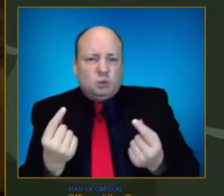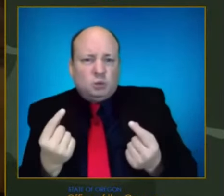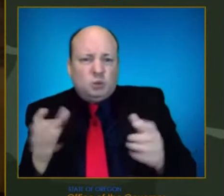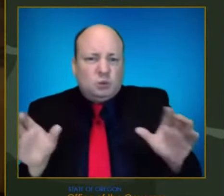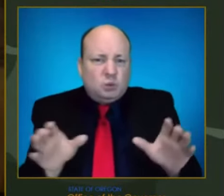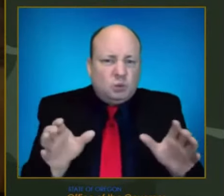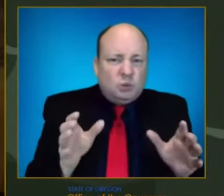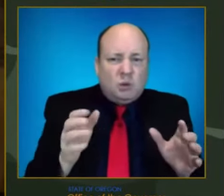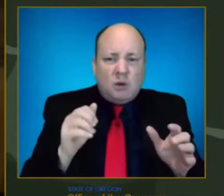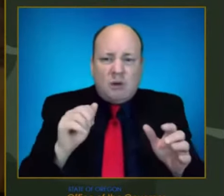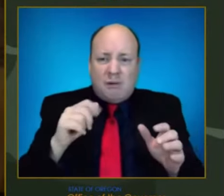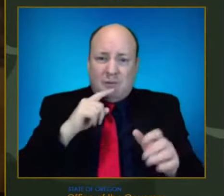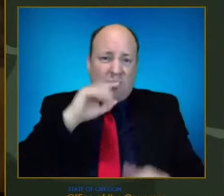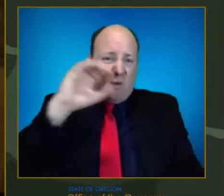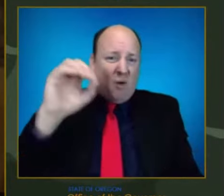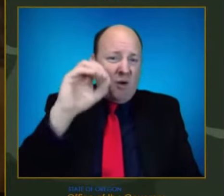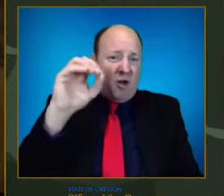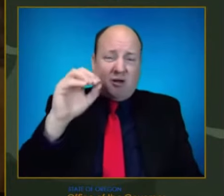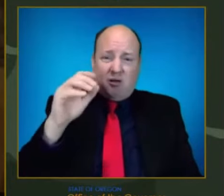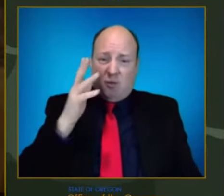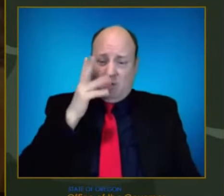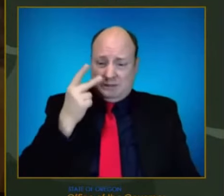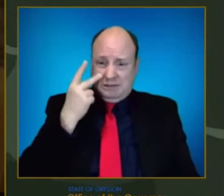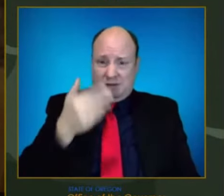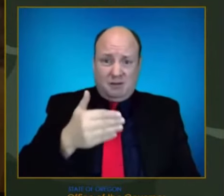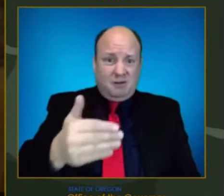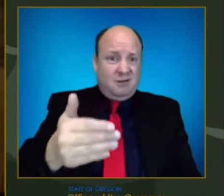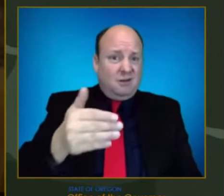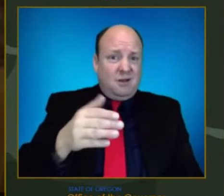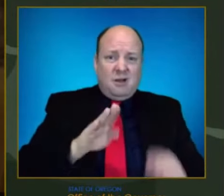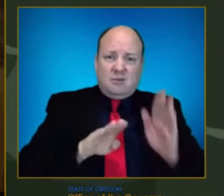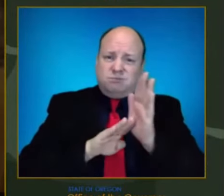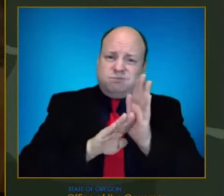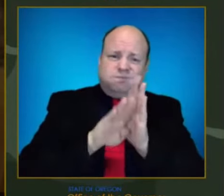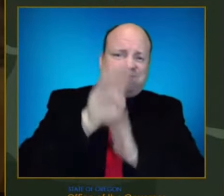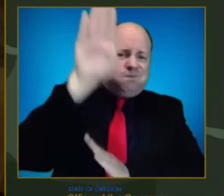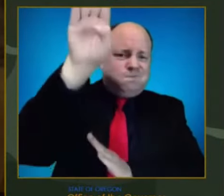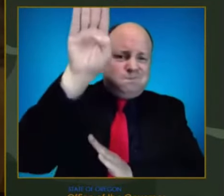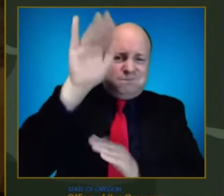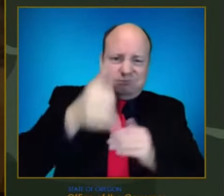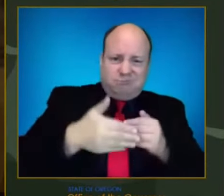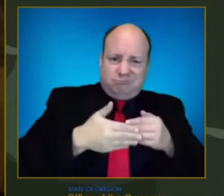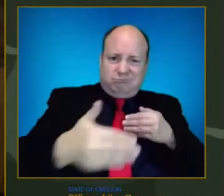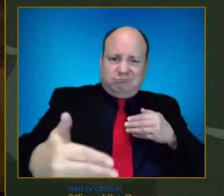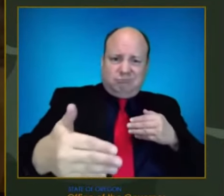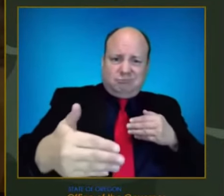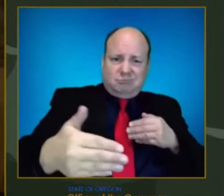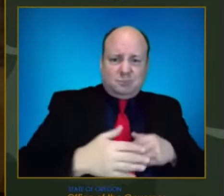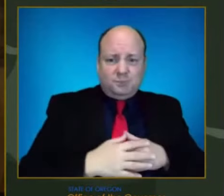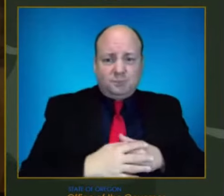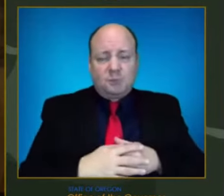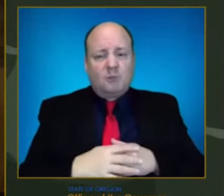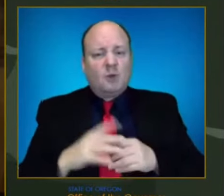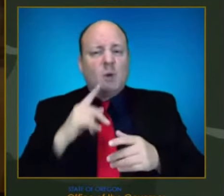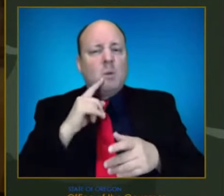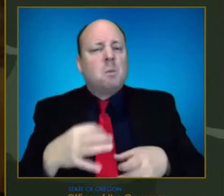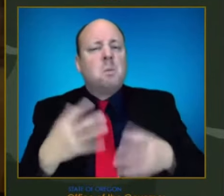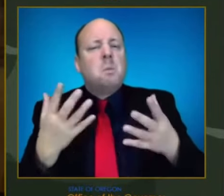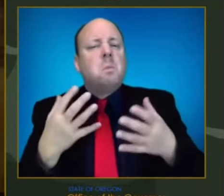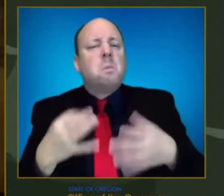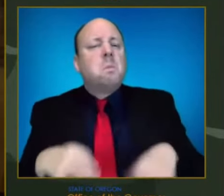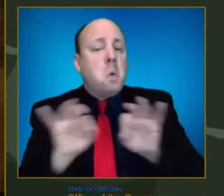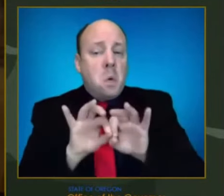That's the issue of why, even with a little uncertainty, you know, it's important that we're taking those response, those